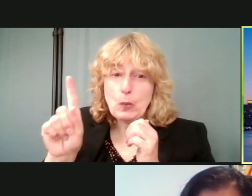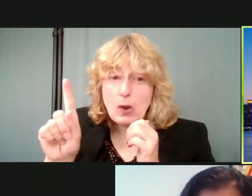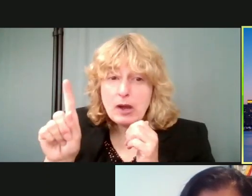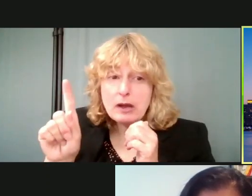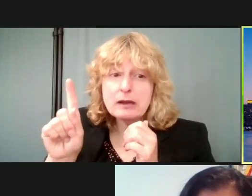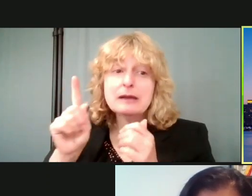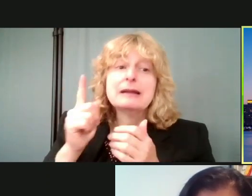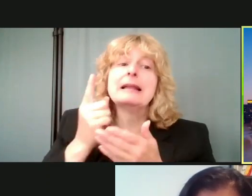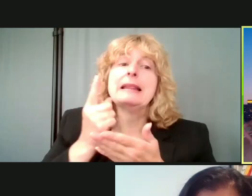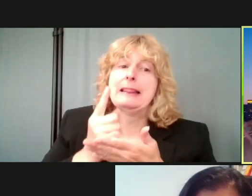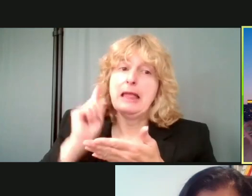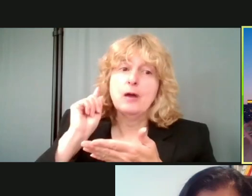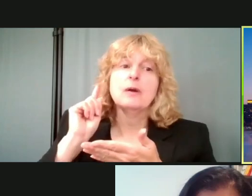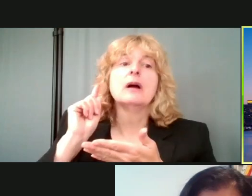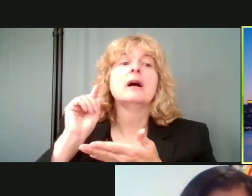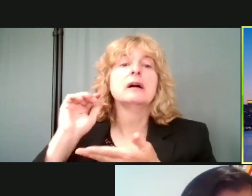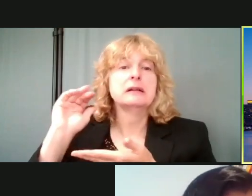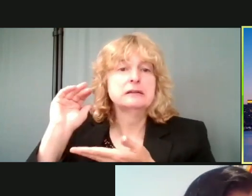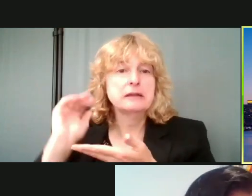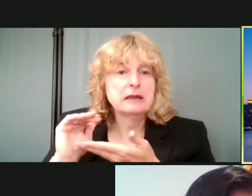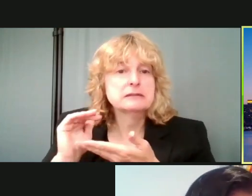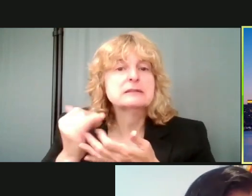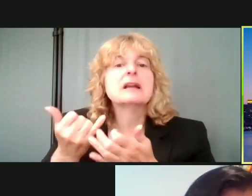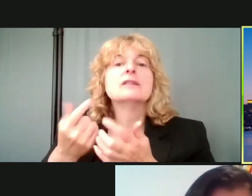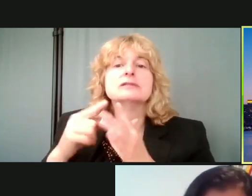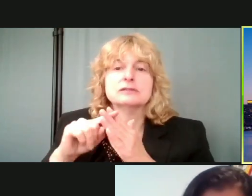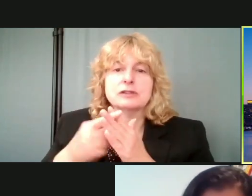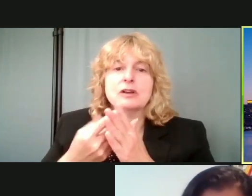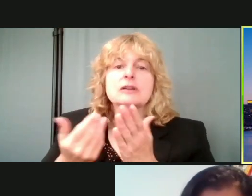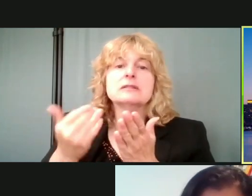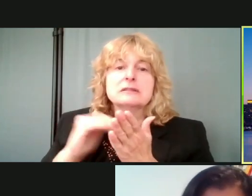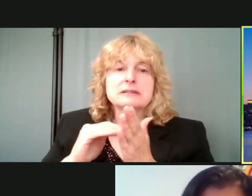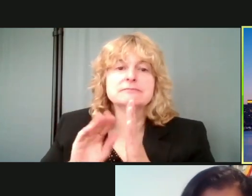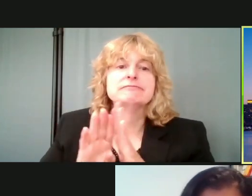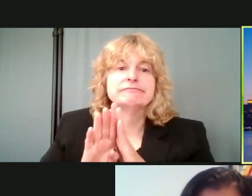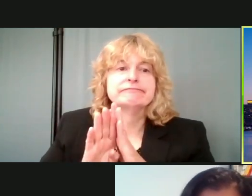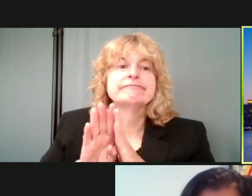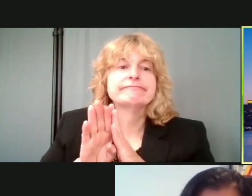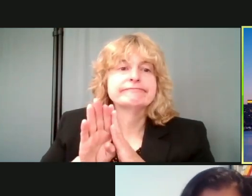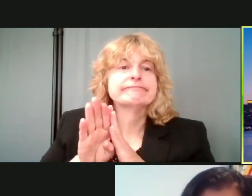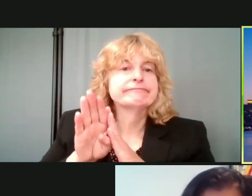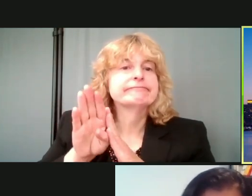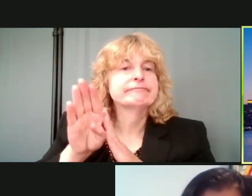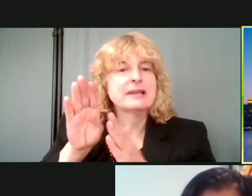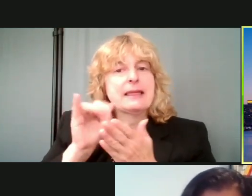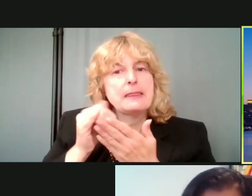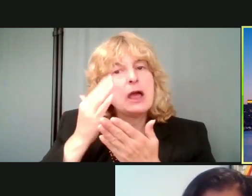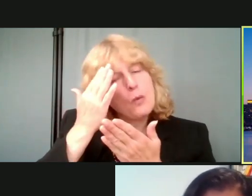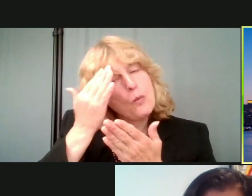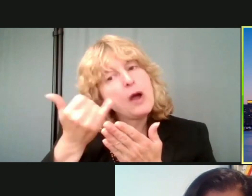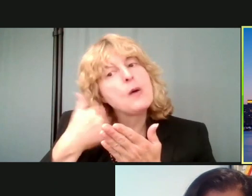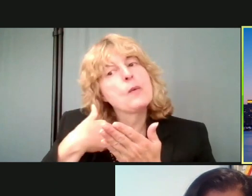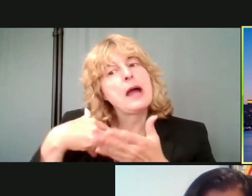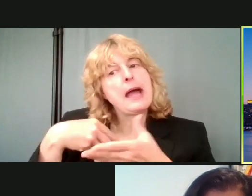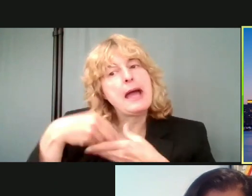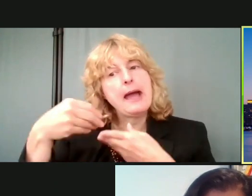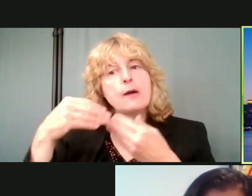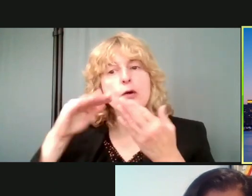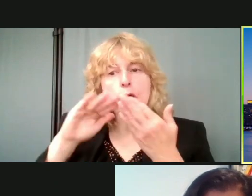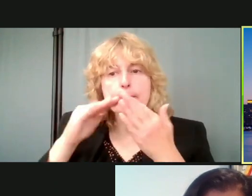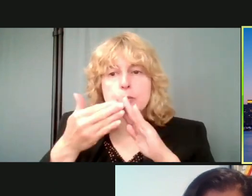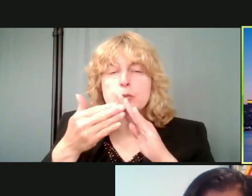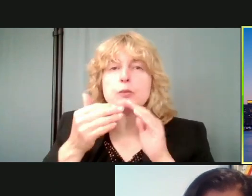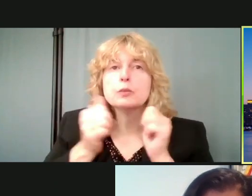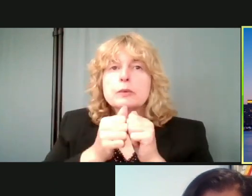was lower. So, we're starting to climb just a little bit. And that's why we're out in the community with the Detroit Health